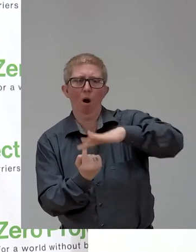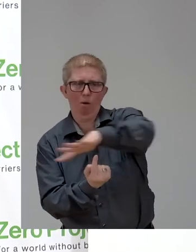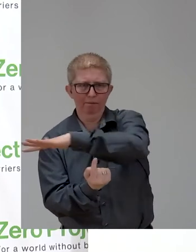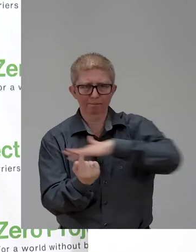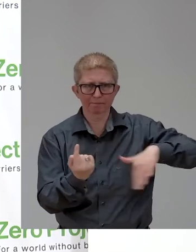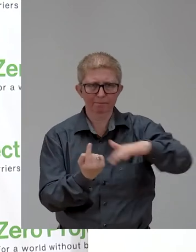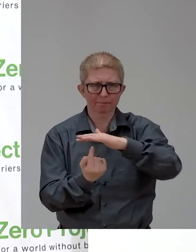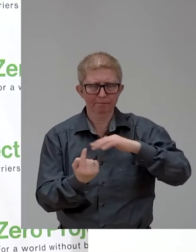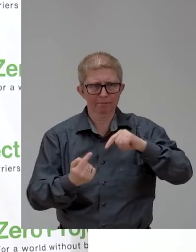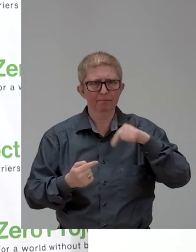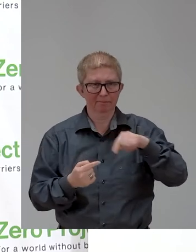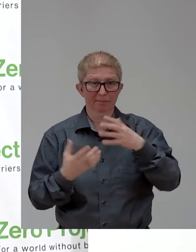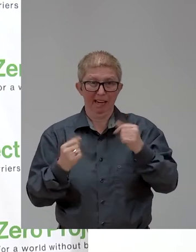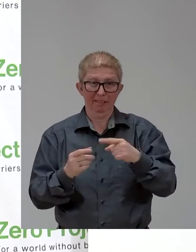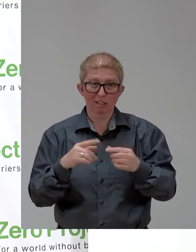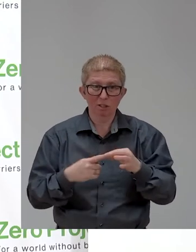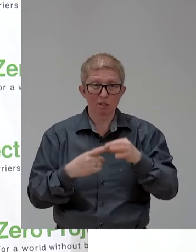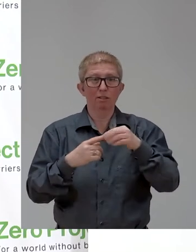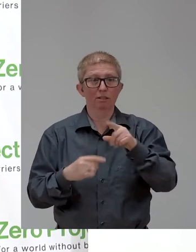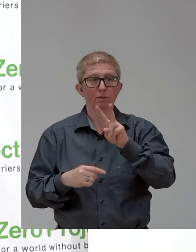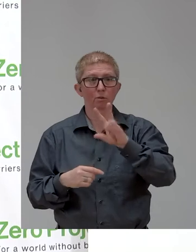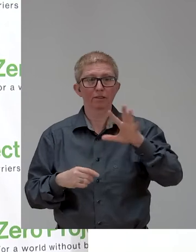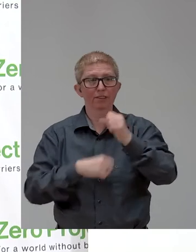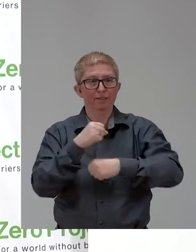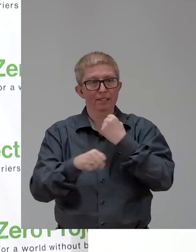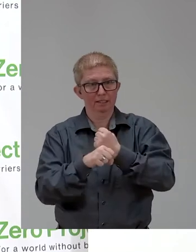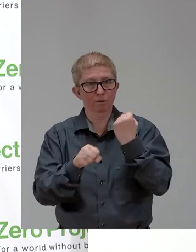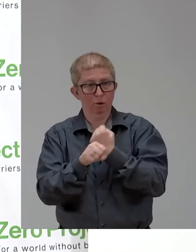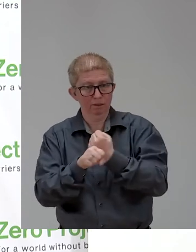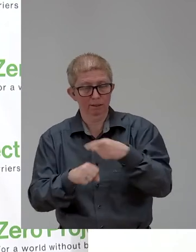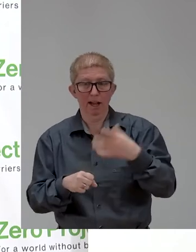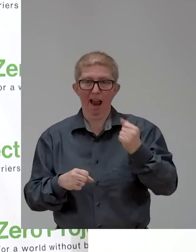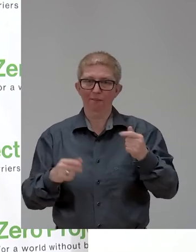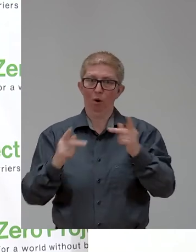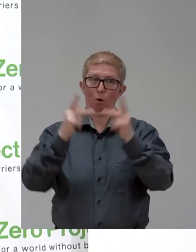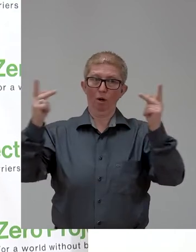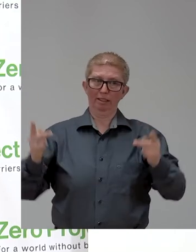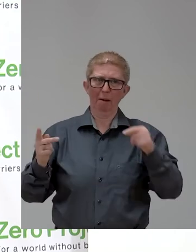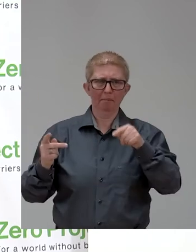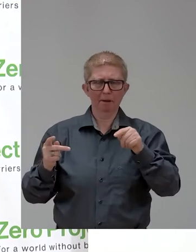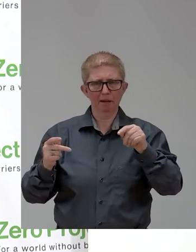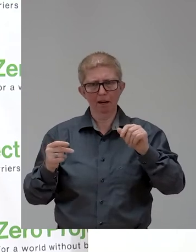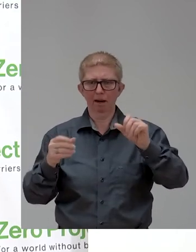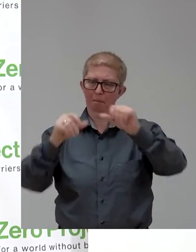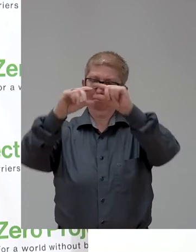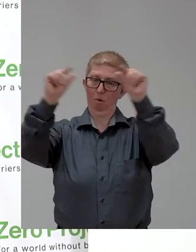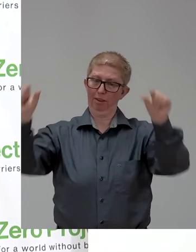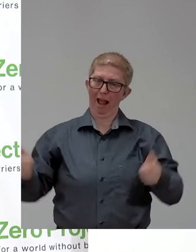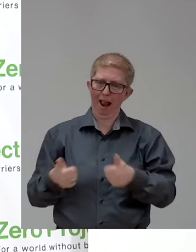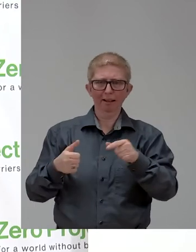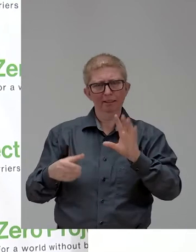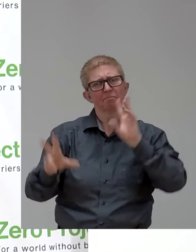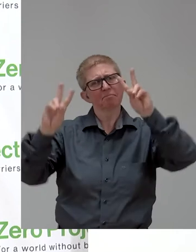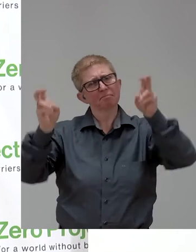an organization, it's also a concept, a model for inclusion, and I think the eastern part of Styria, where